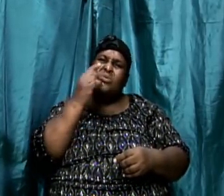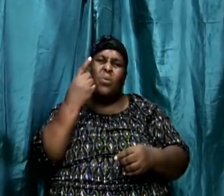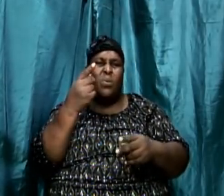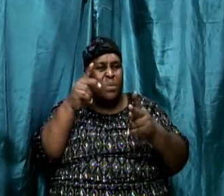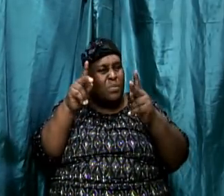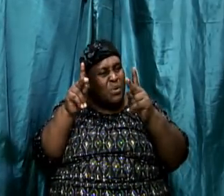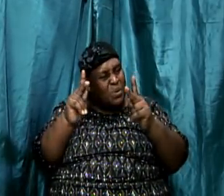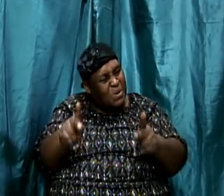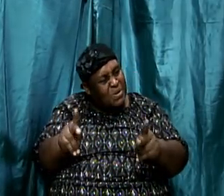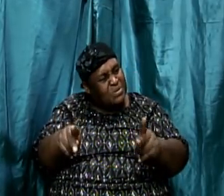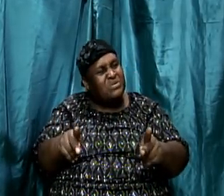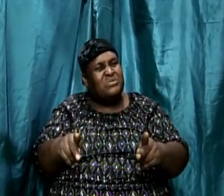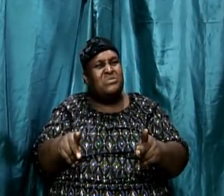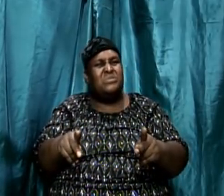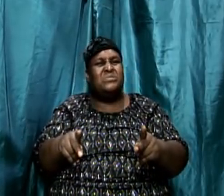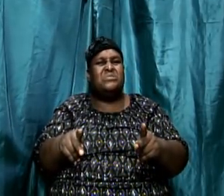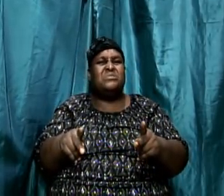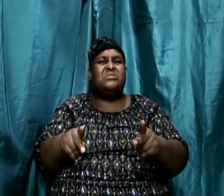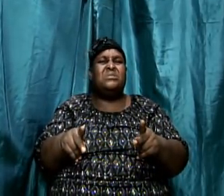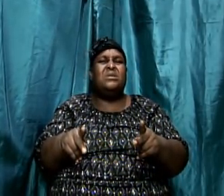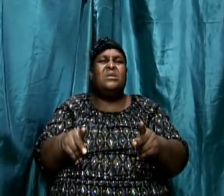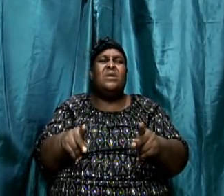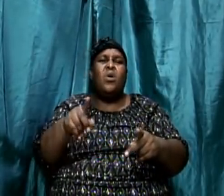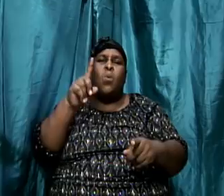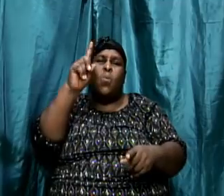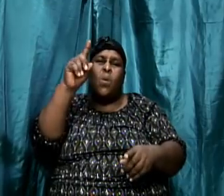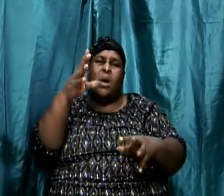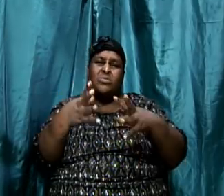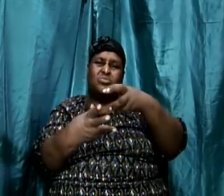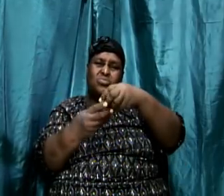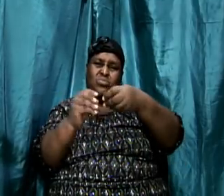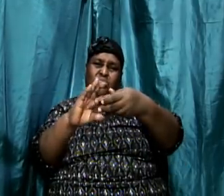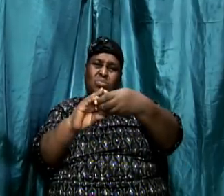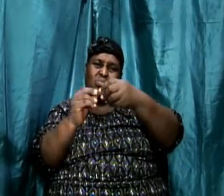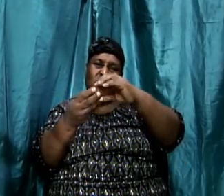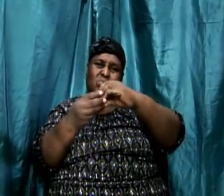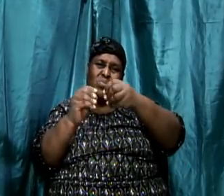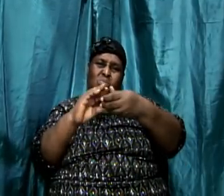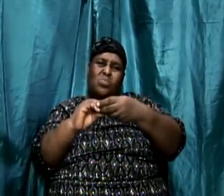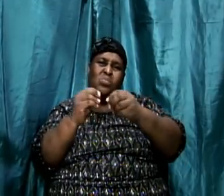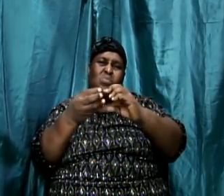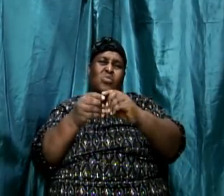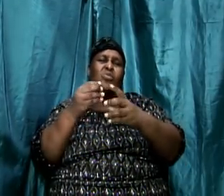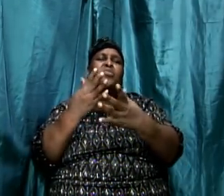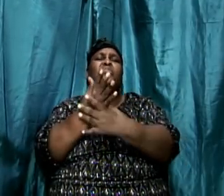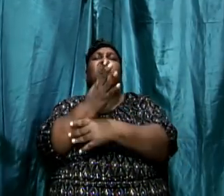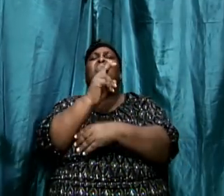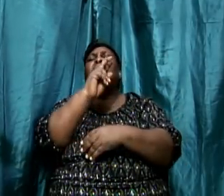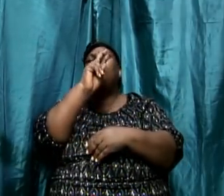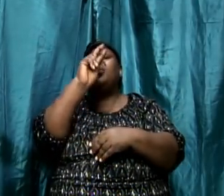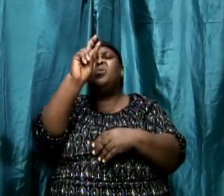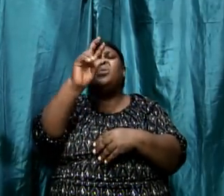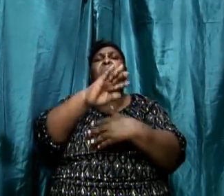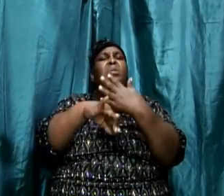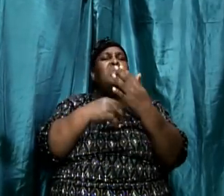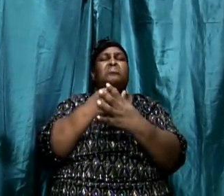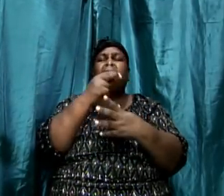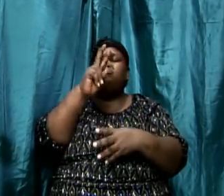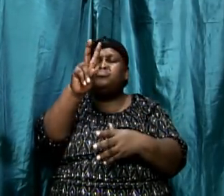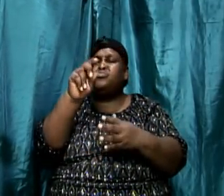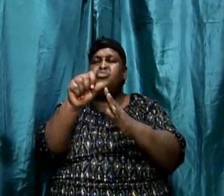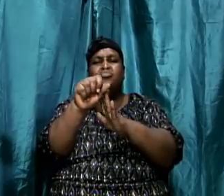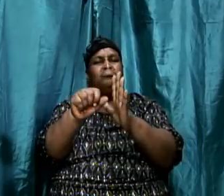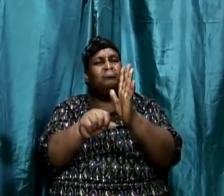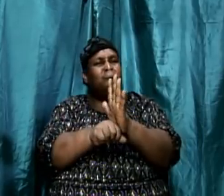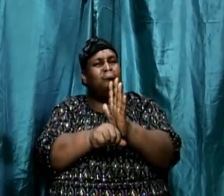of Revelation, we can have one story going all through scriptures even though there were many writers. But guess what happened